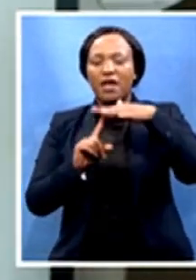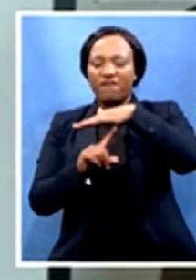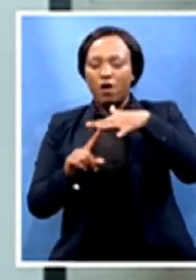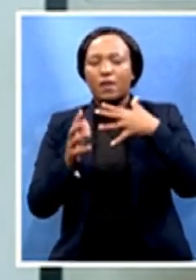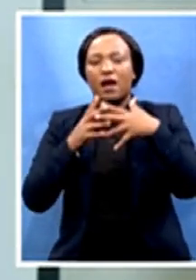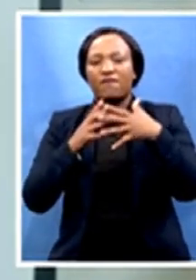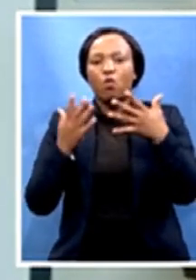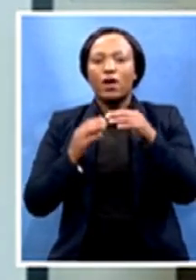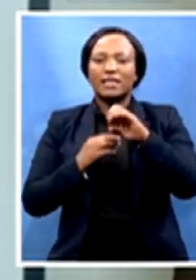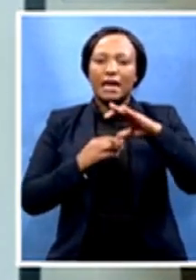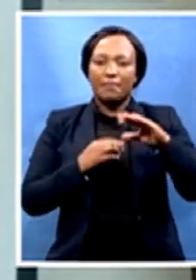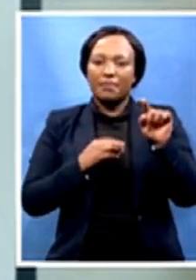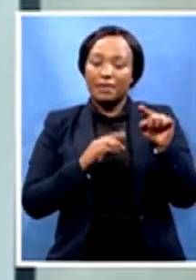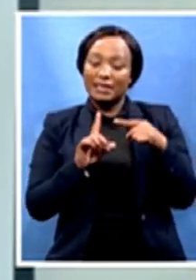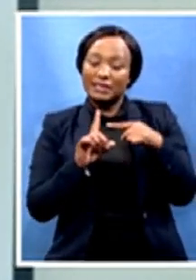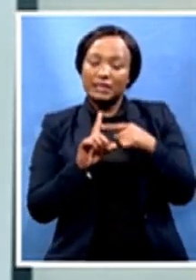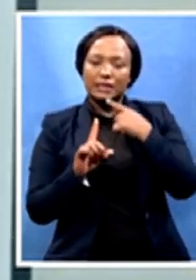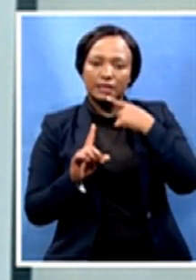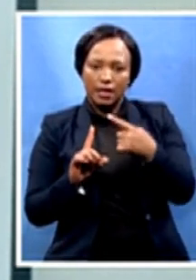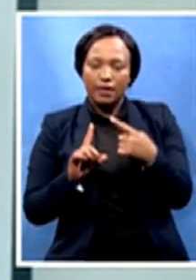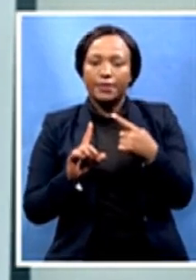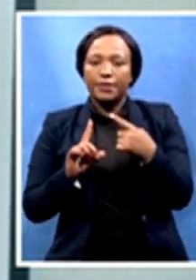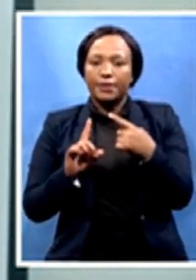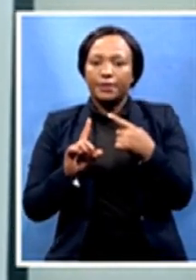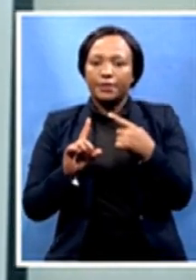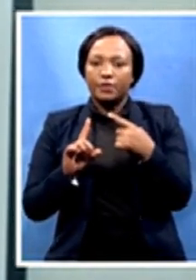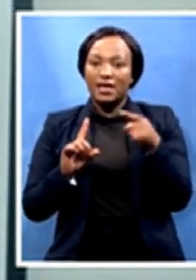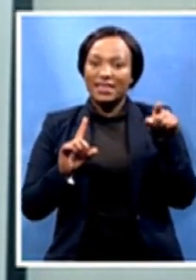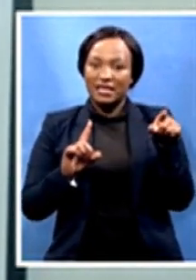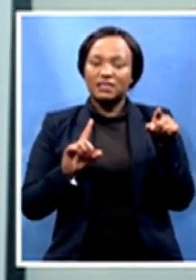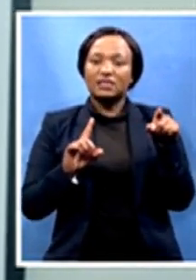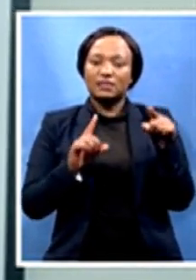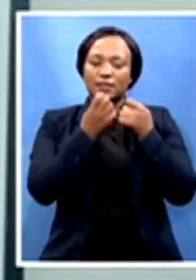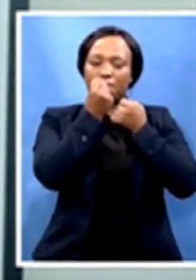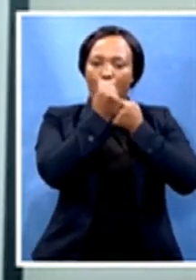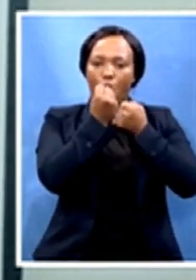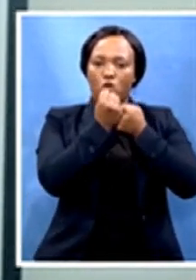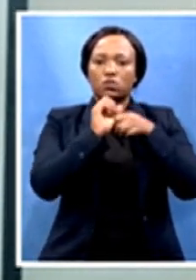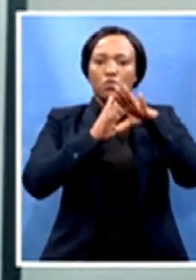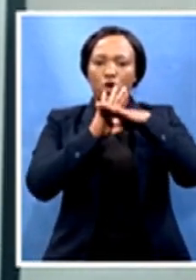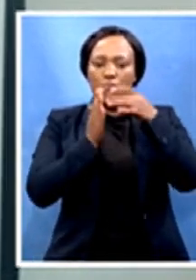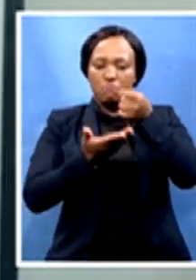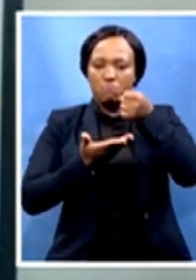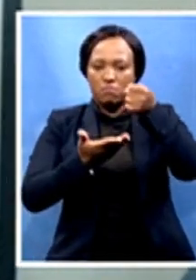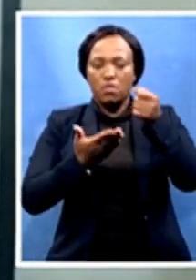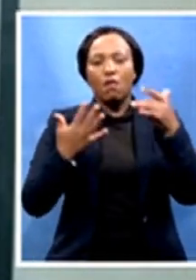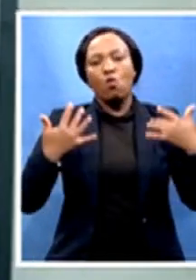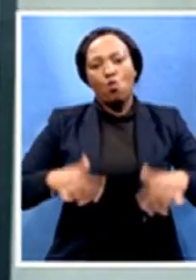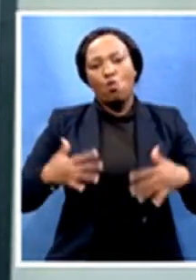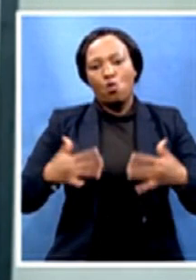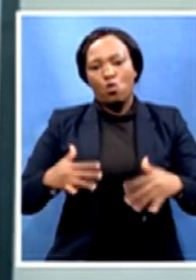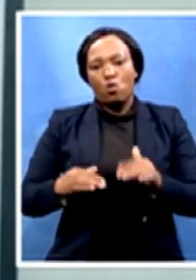this support program will go a long way in assisting these small, informal businesses. Well,